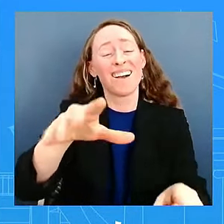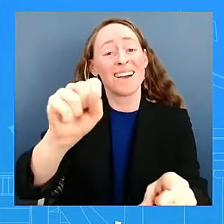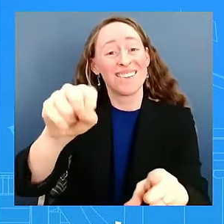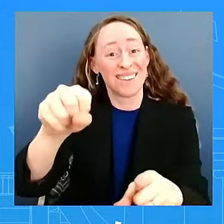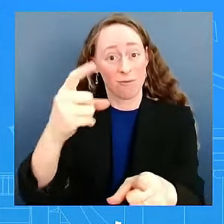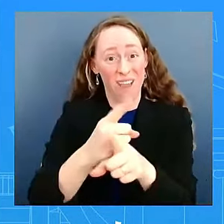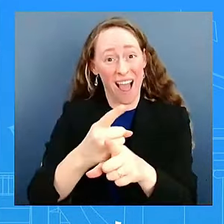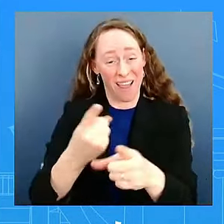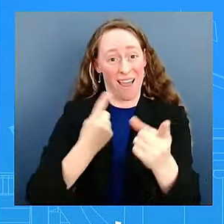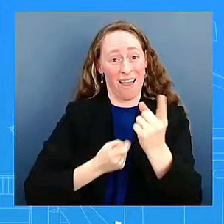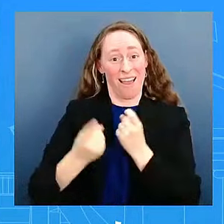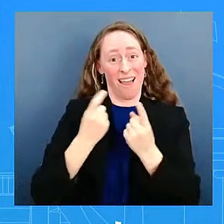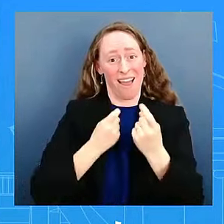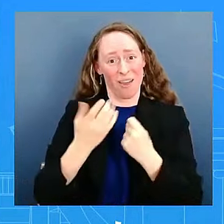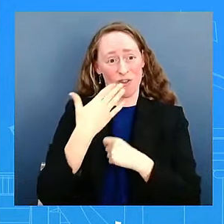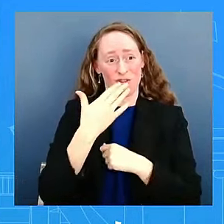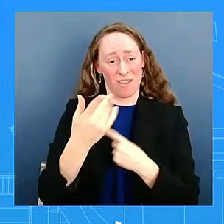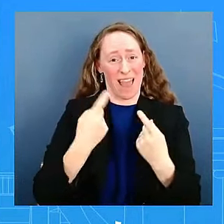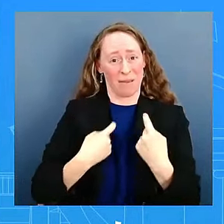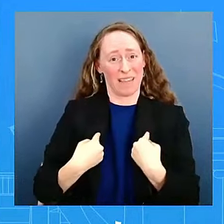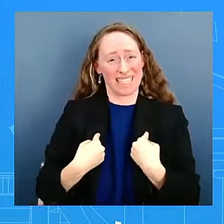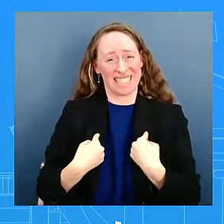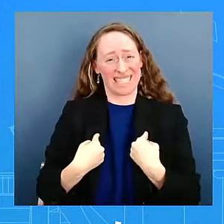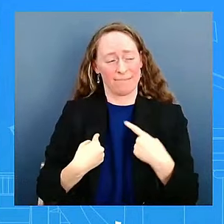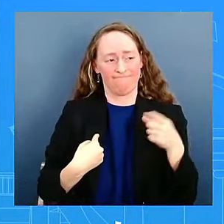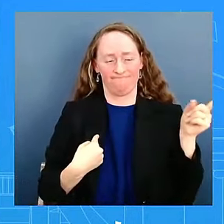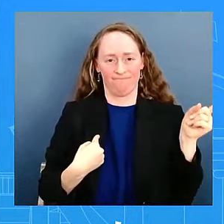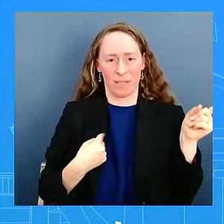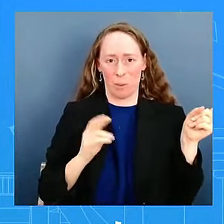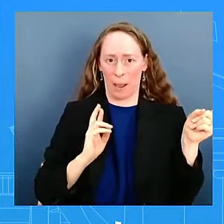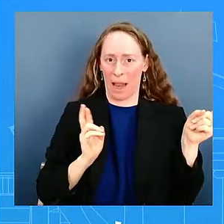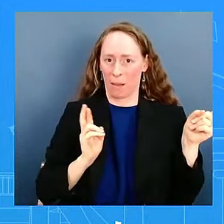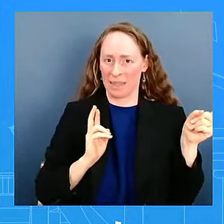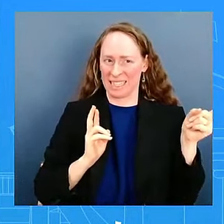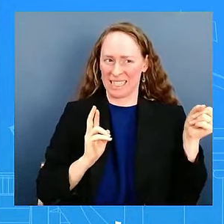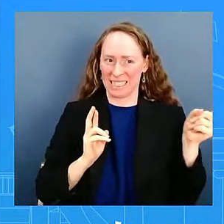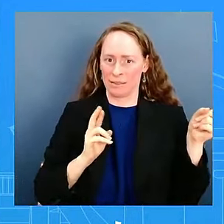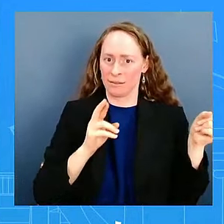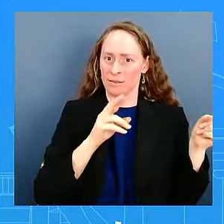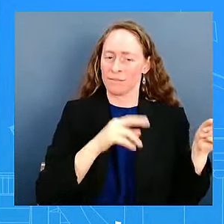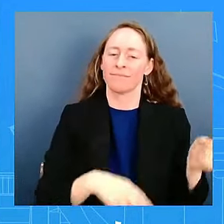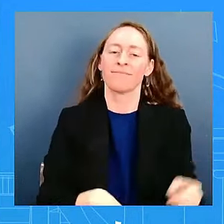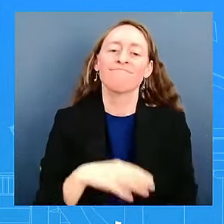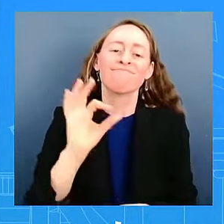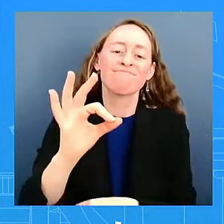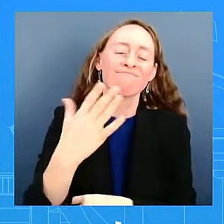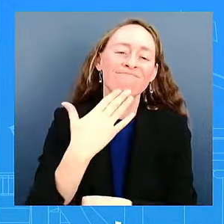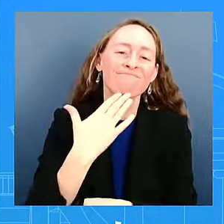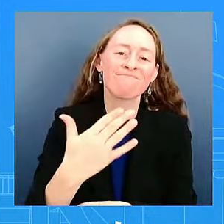in Congress to answer to. Okay, guys, we'll see you tomorrow. Thanks, everybody. Thank you.